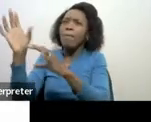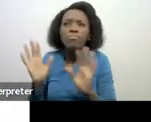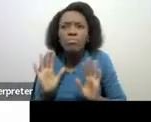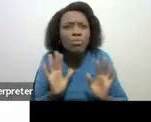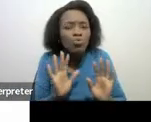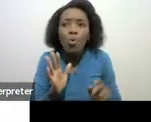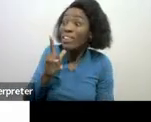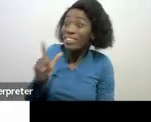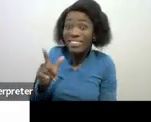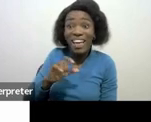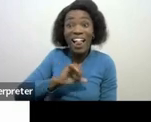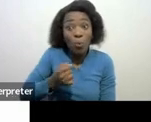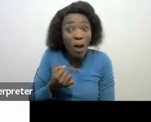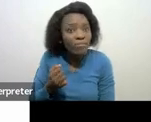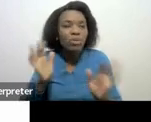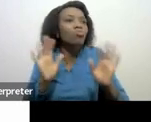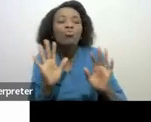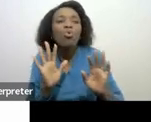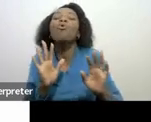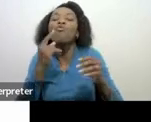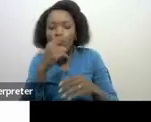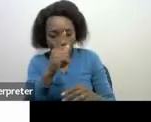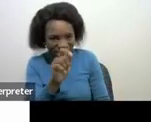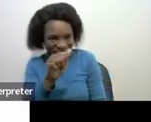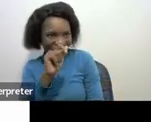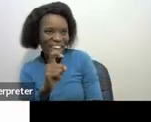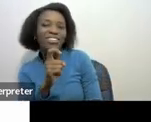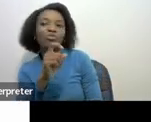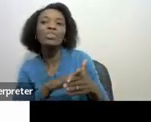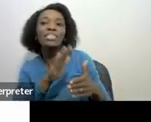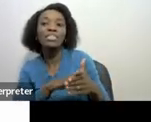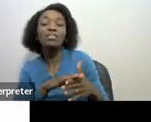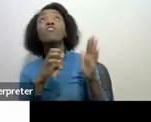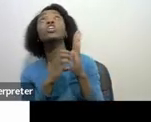to your spouse no we are doing it for tax purposes because now let's